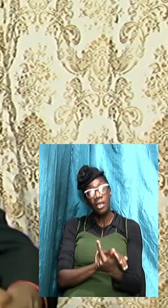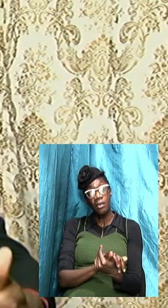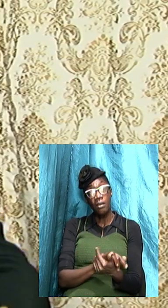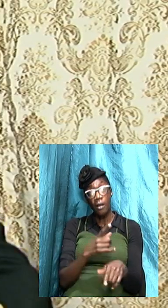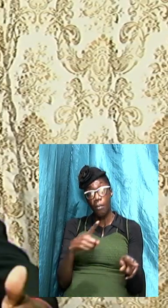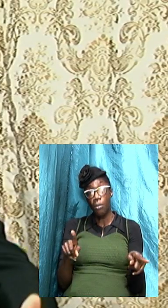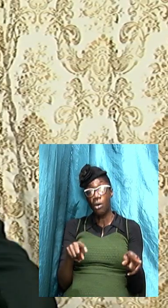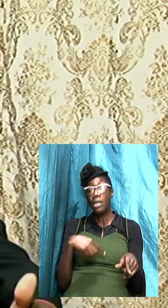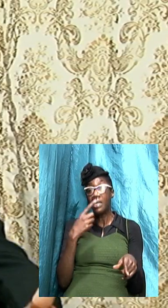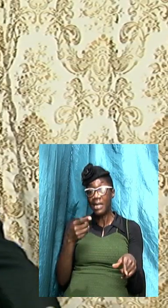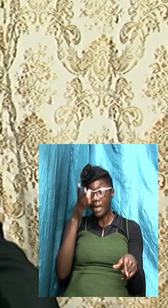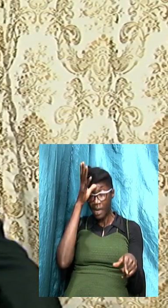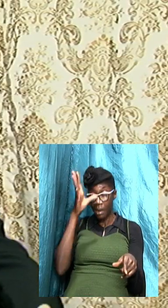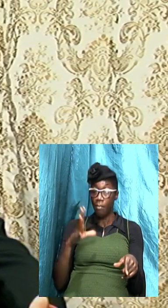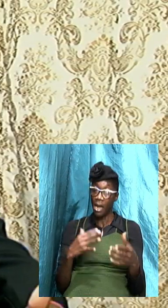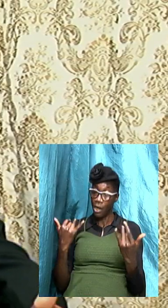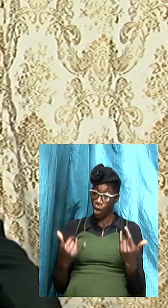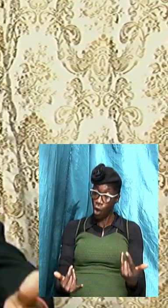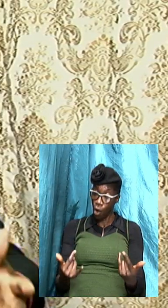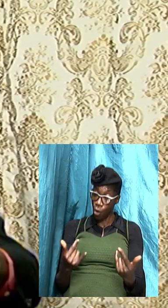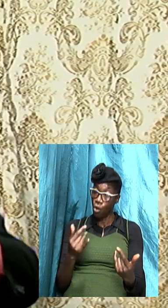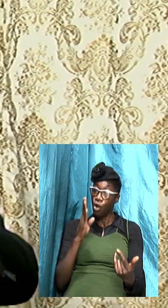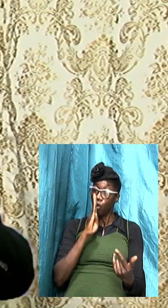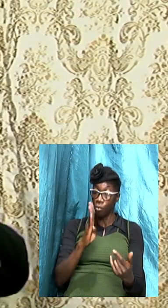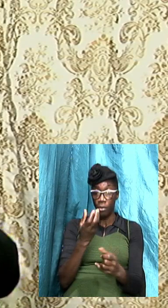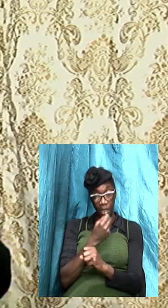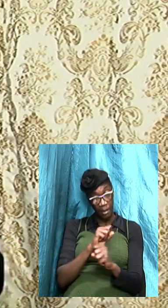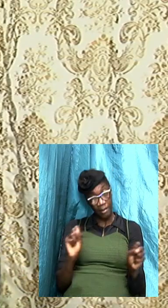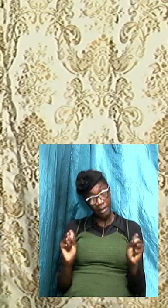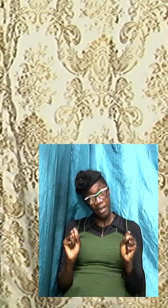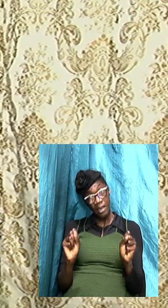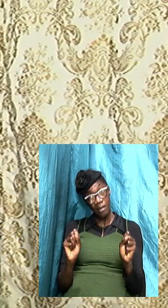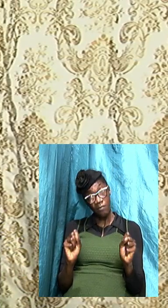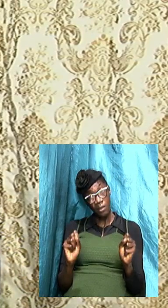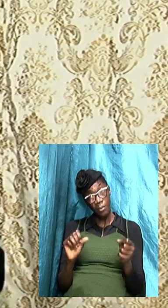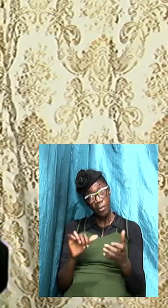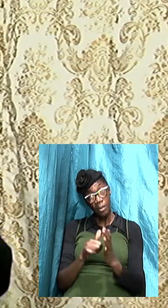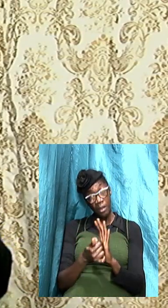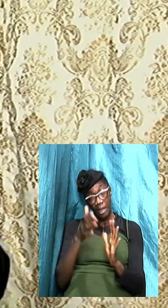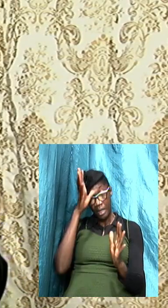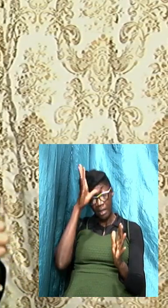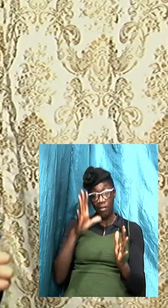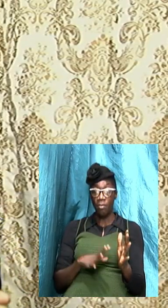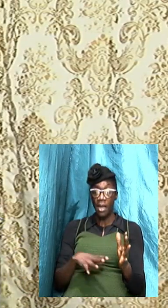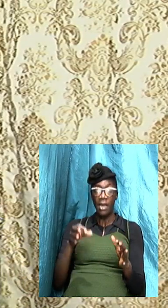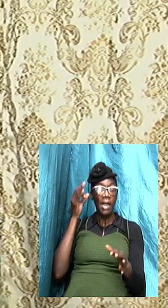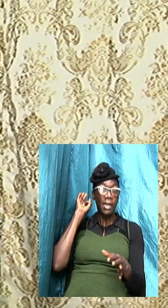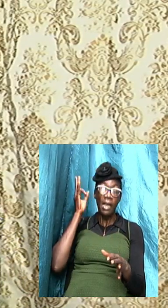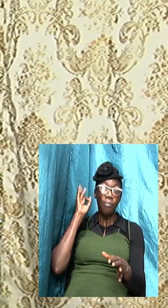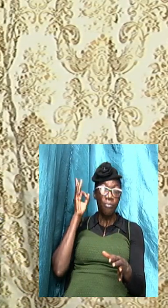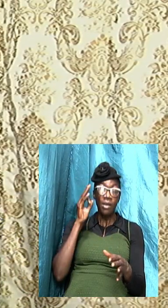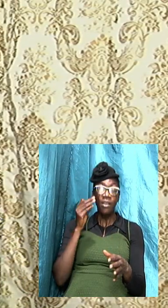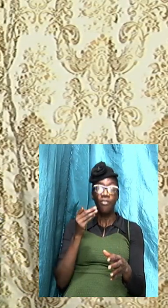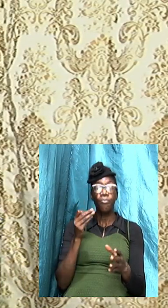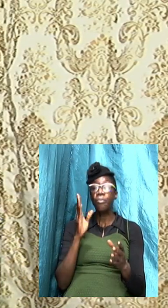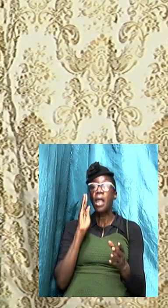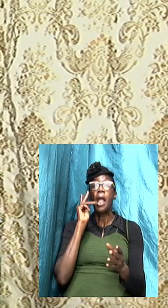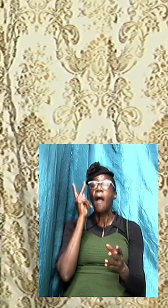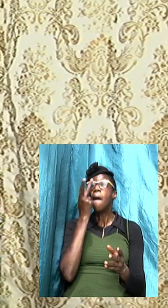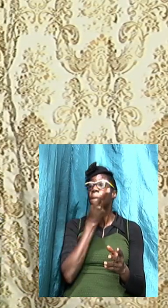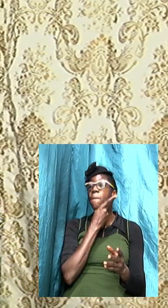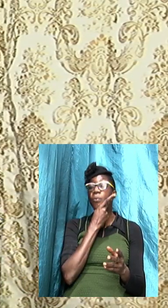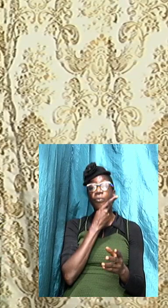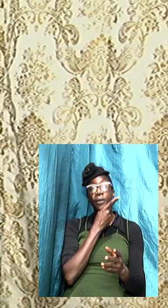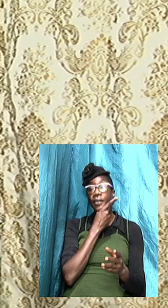but tell a man how to be and so these men they preach a pretty gospel so to